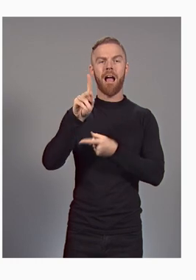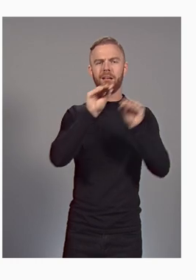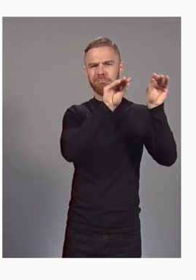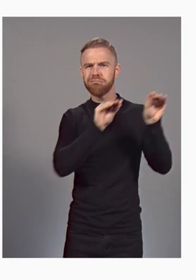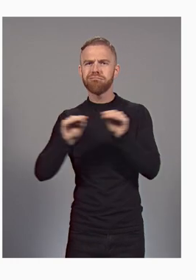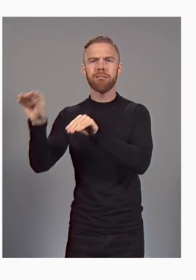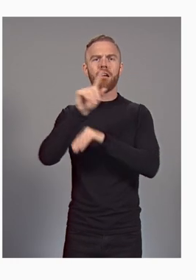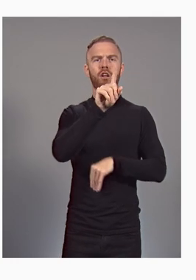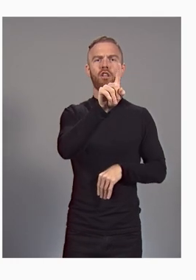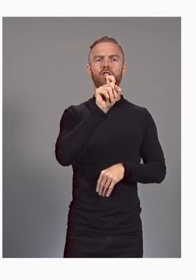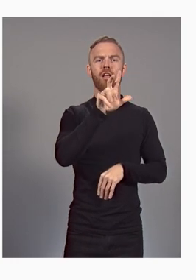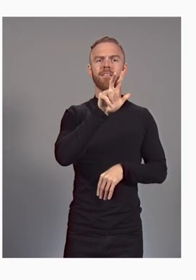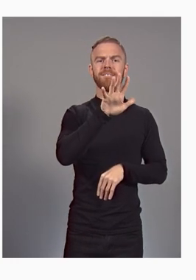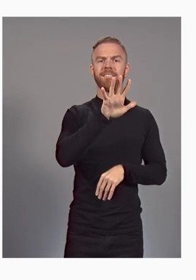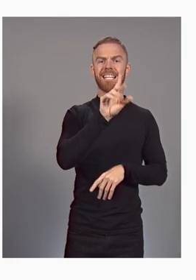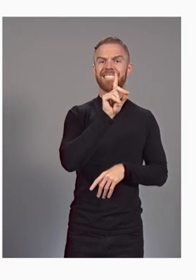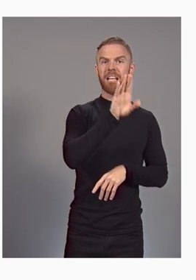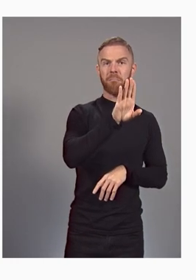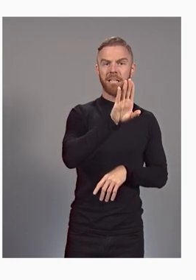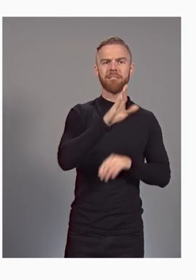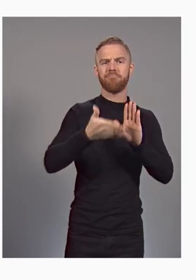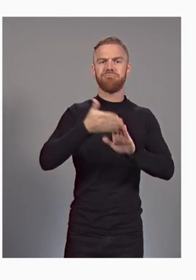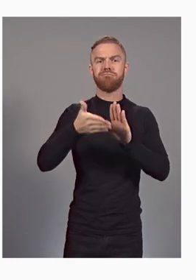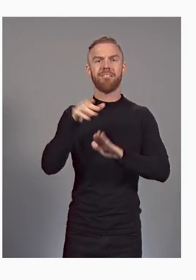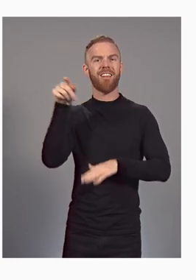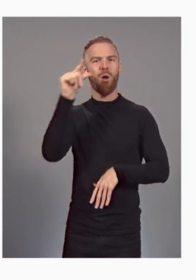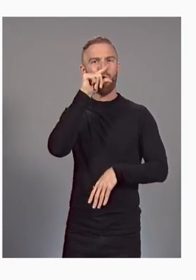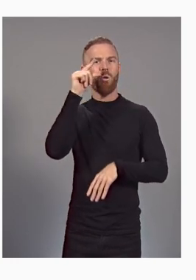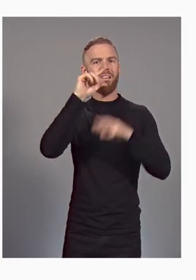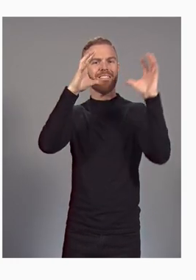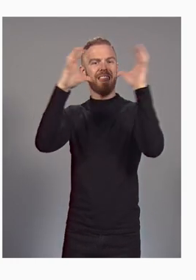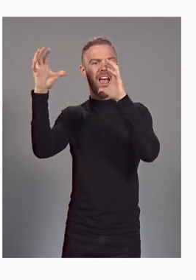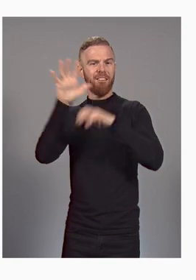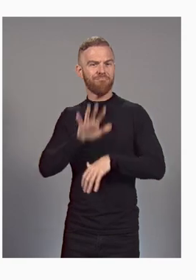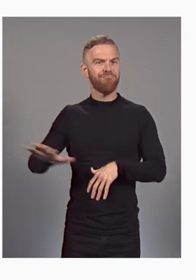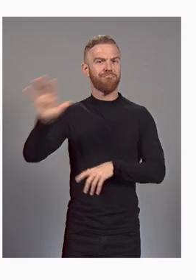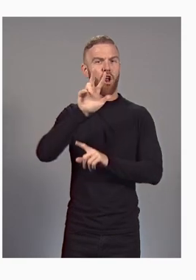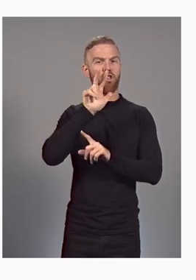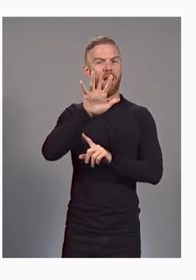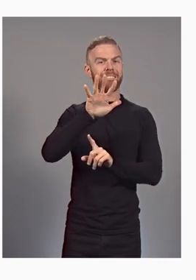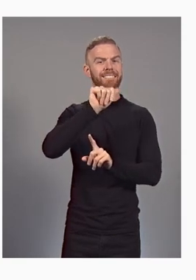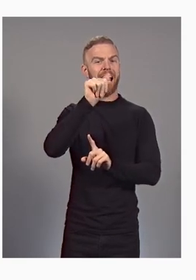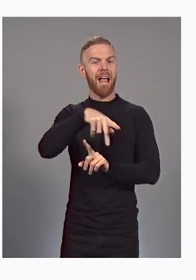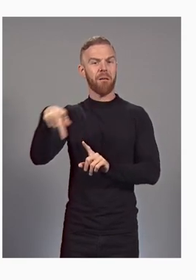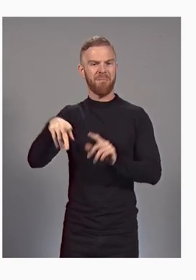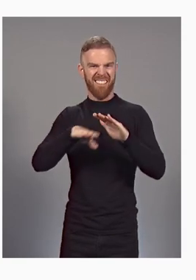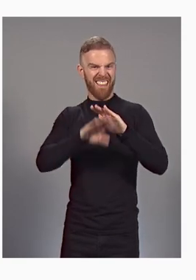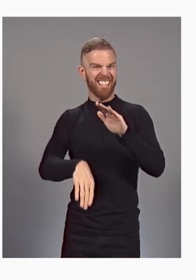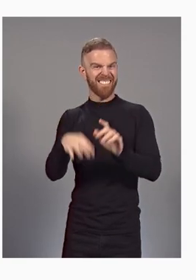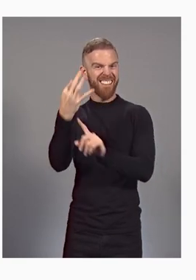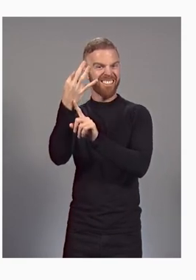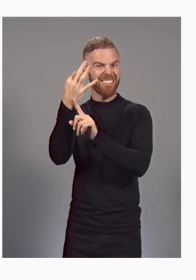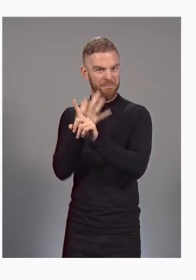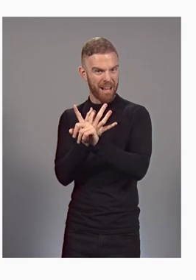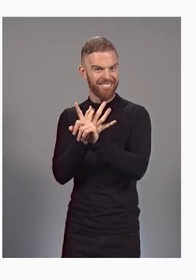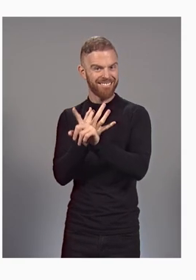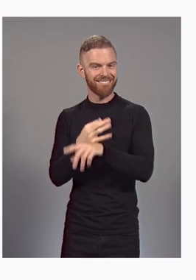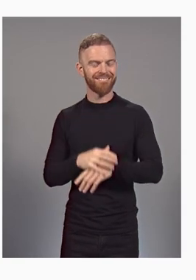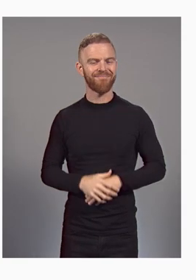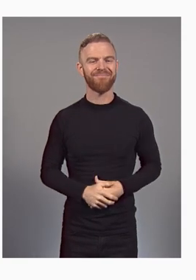databases to run on Google Cloud across 35 applications in less than nine months.